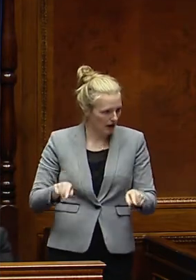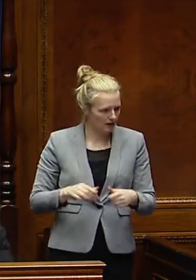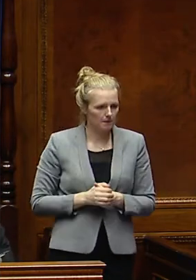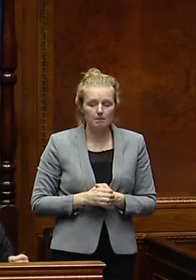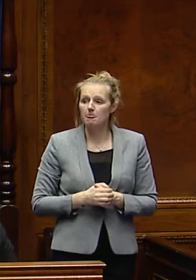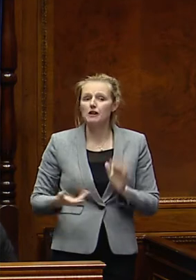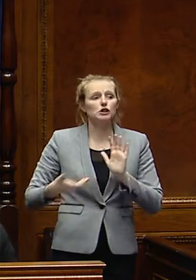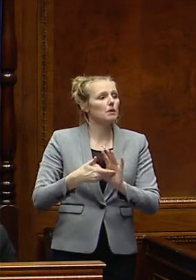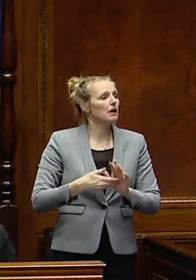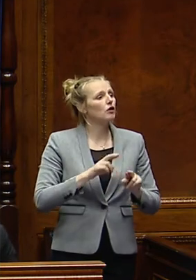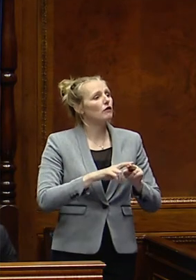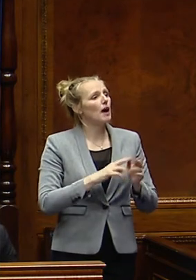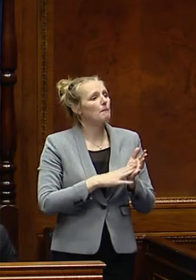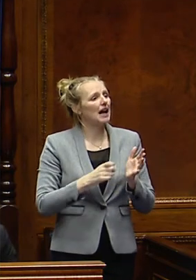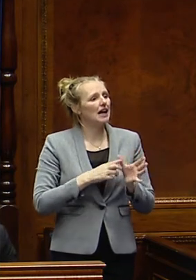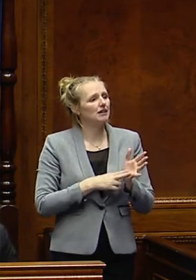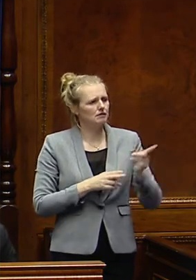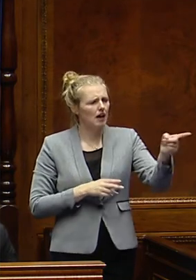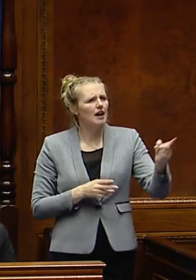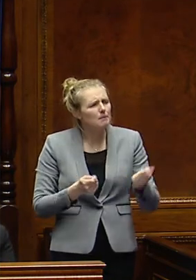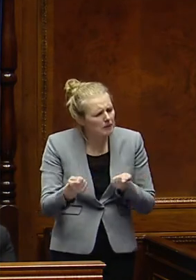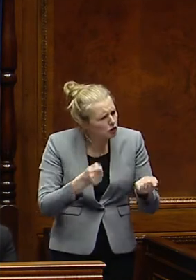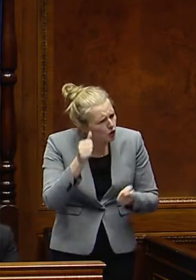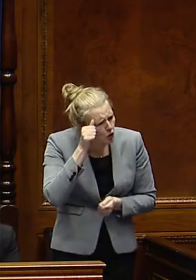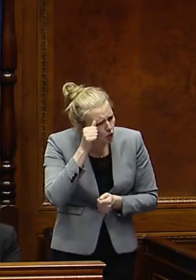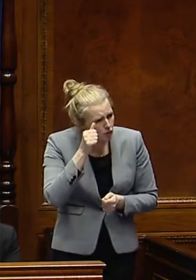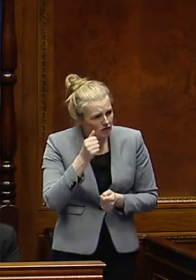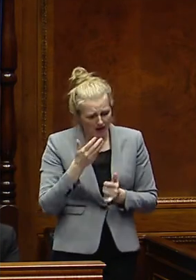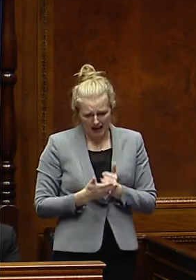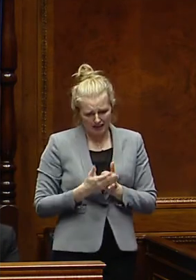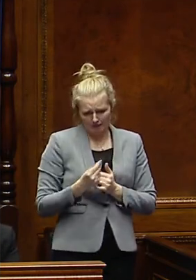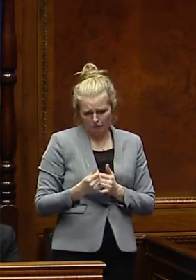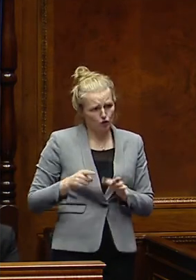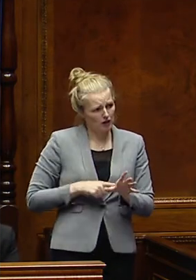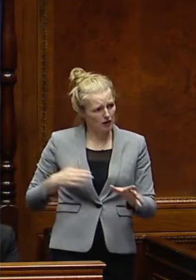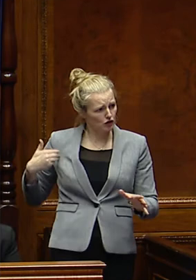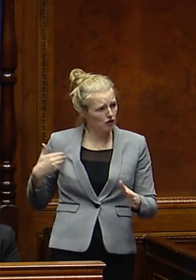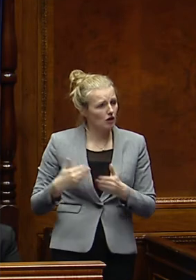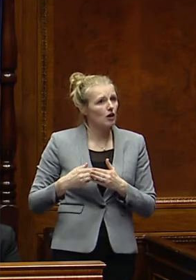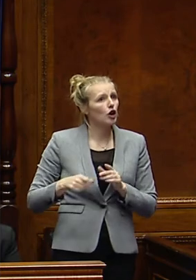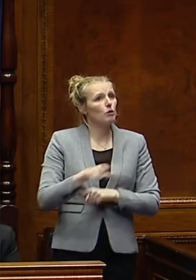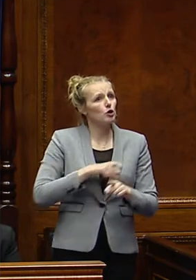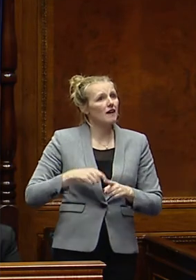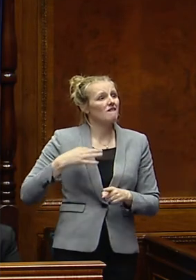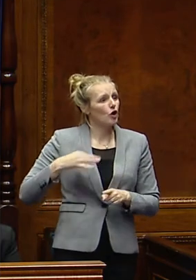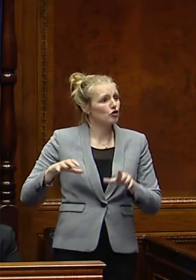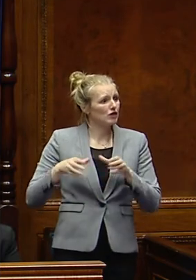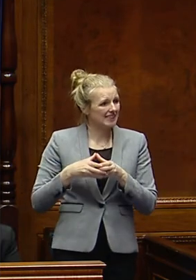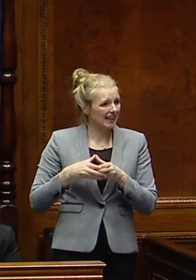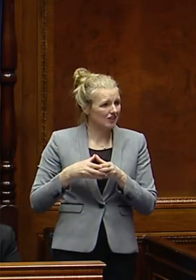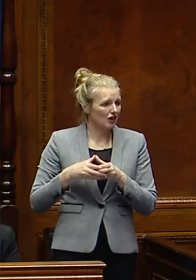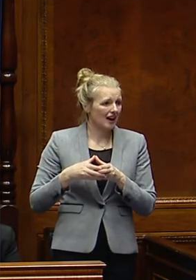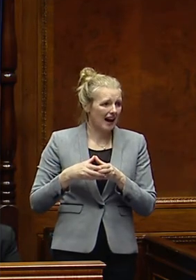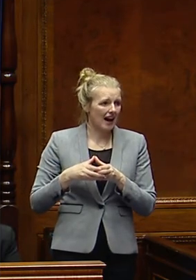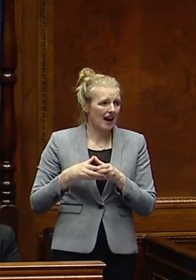Mr Amikon. Mr Mr Amikon, for the past number of years, community and voluntary sector have had to issue protected notices